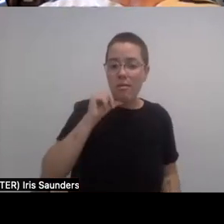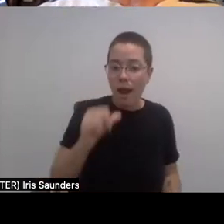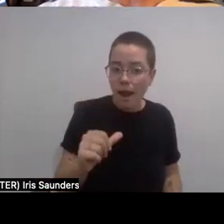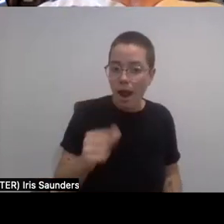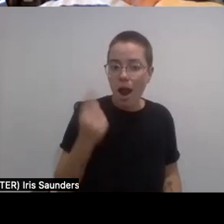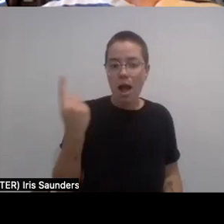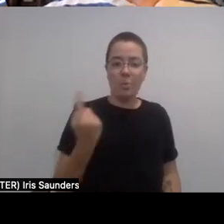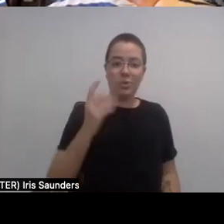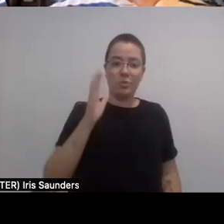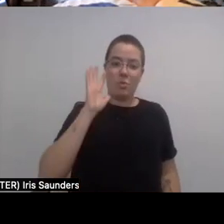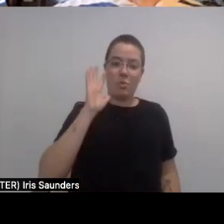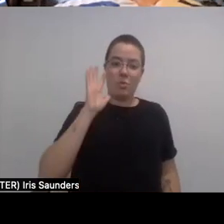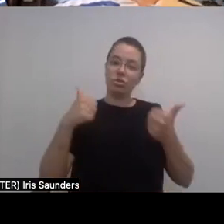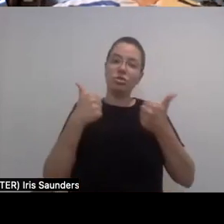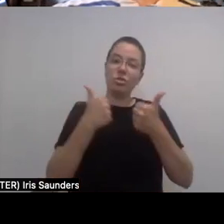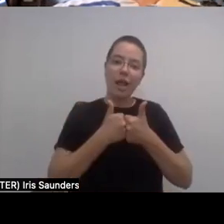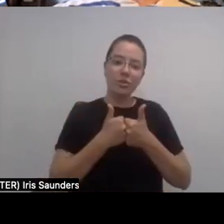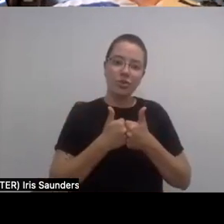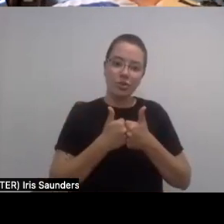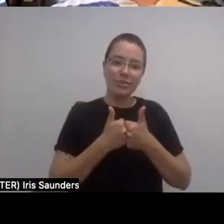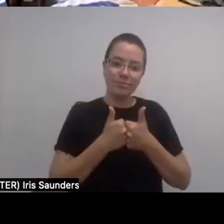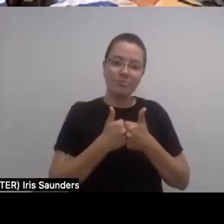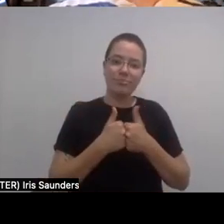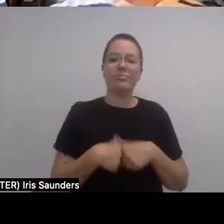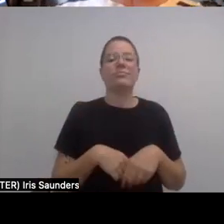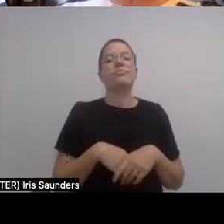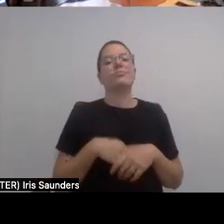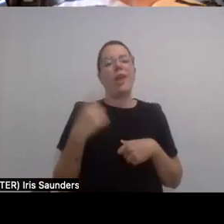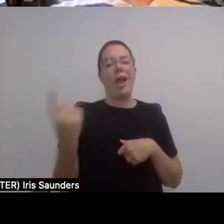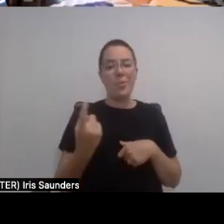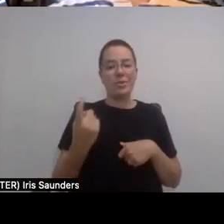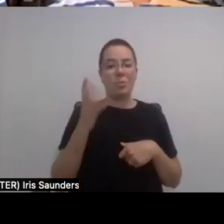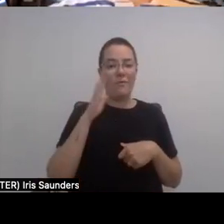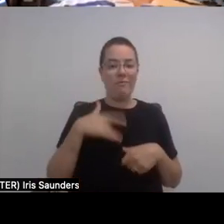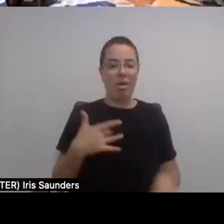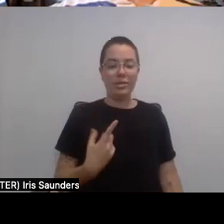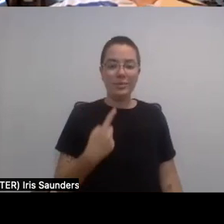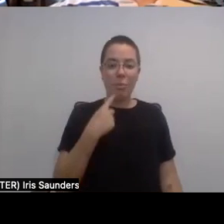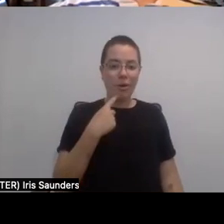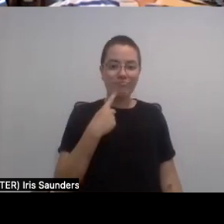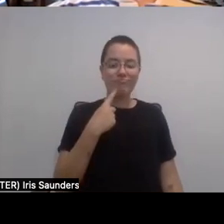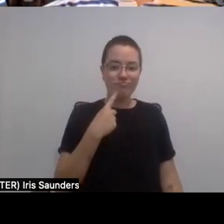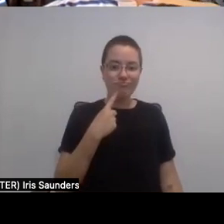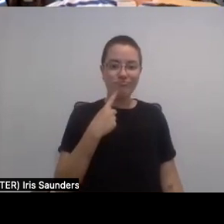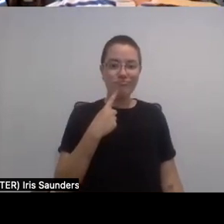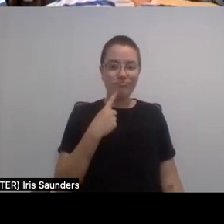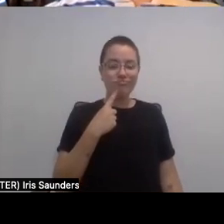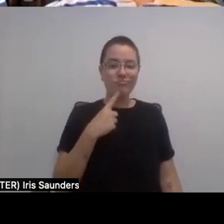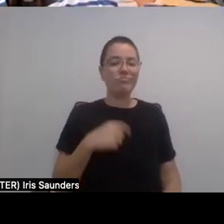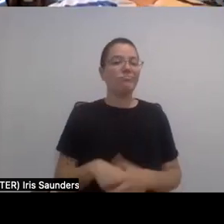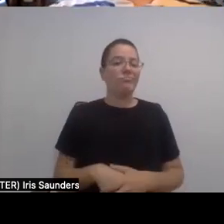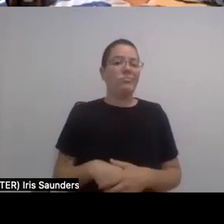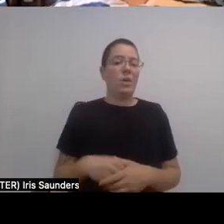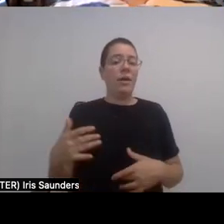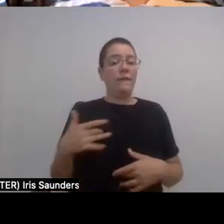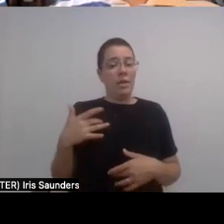challenging to, you're always going to have disappointments, you know, and things. I do